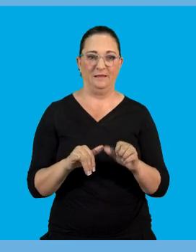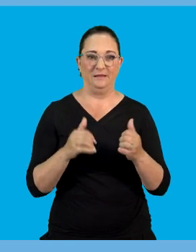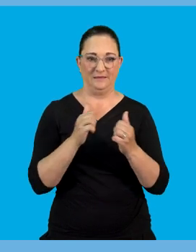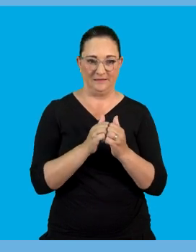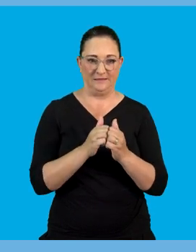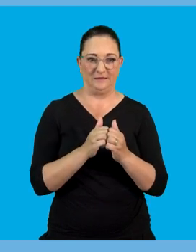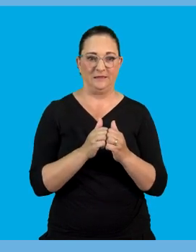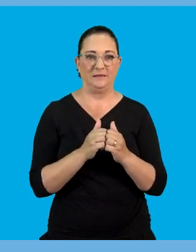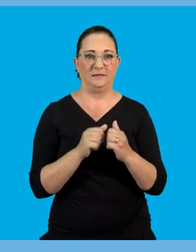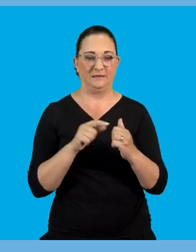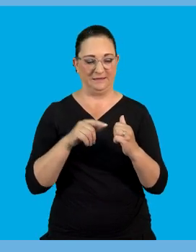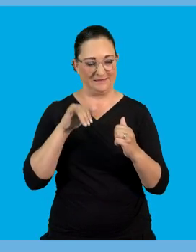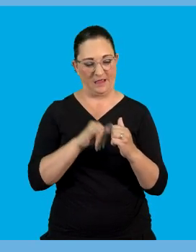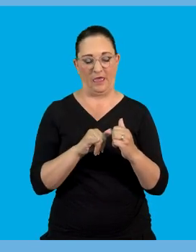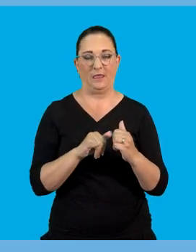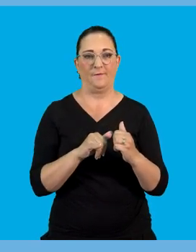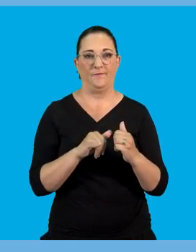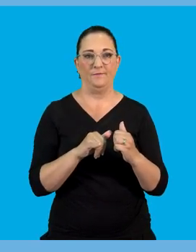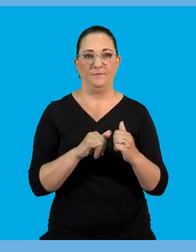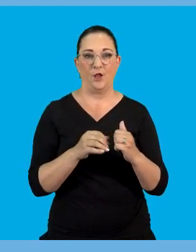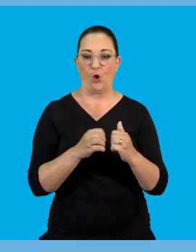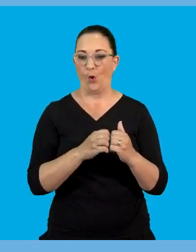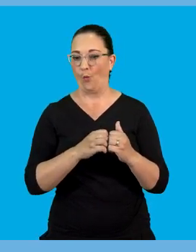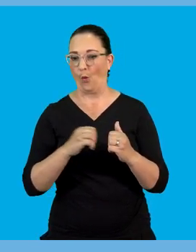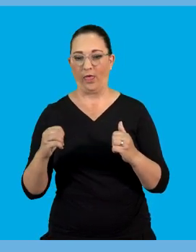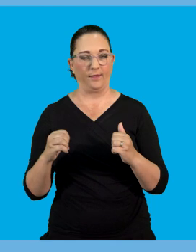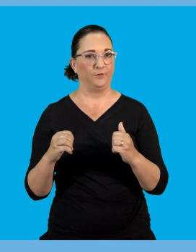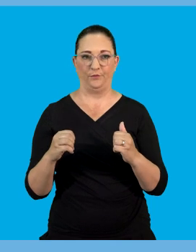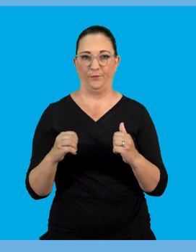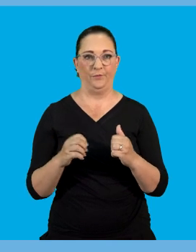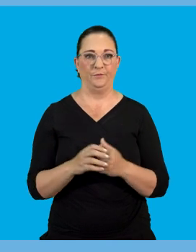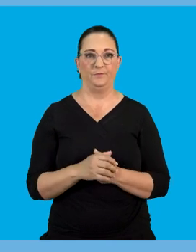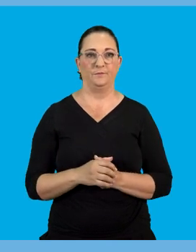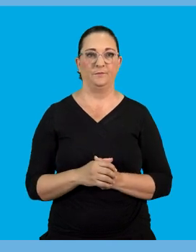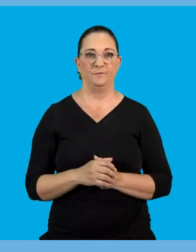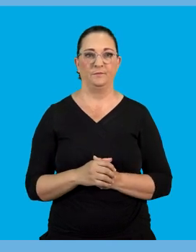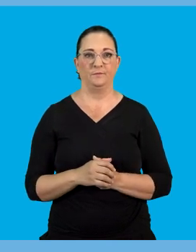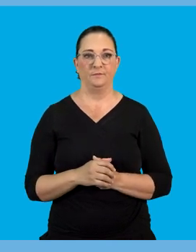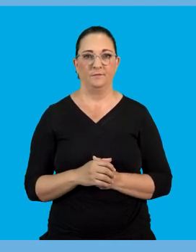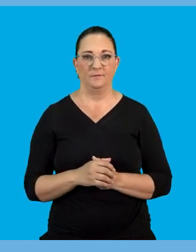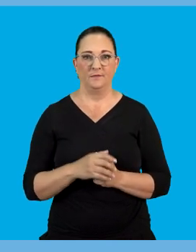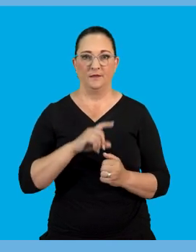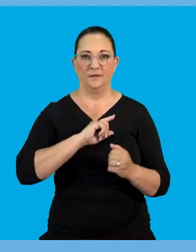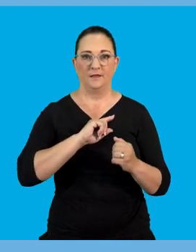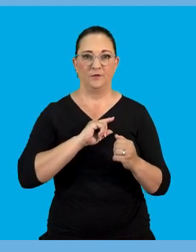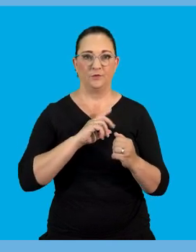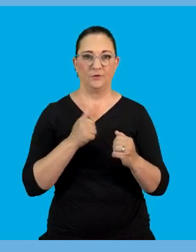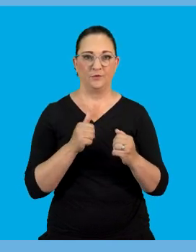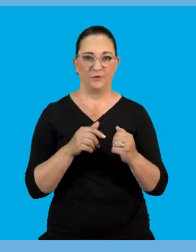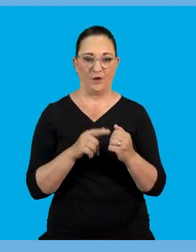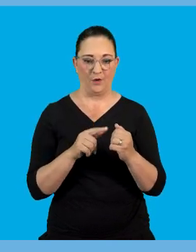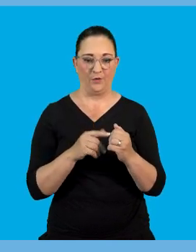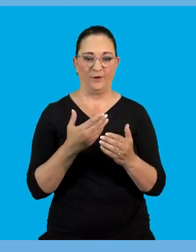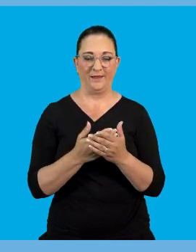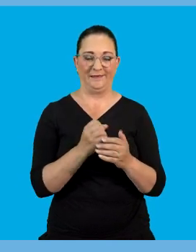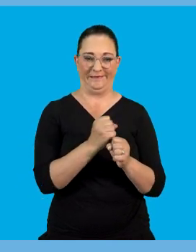So therefore the charges of static electricity they do not move away from the object that they are in. So therefore the object is